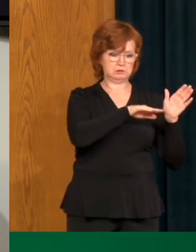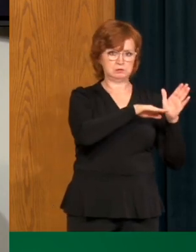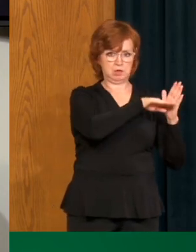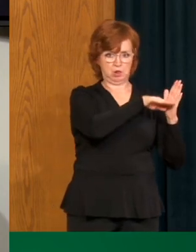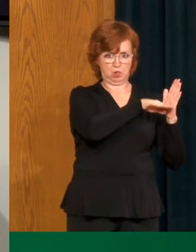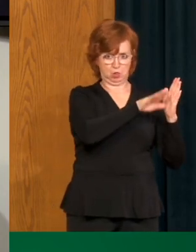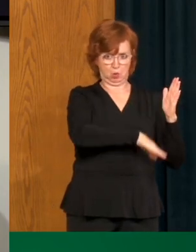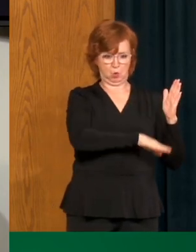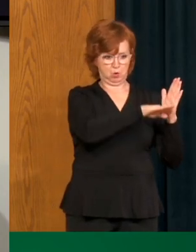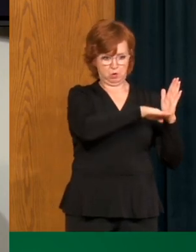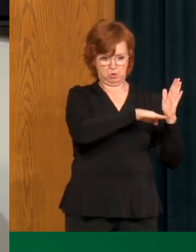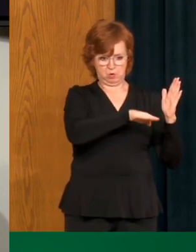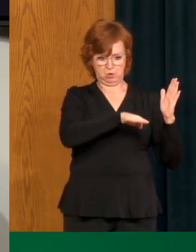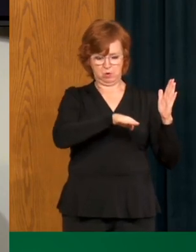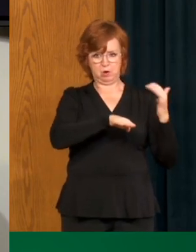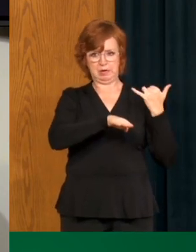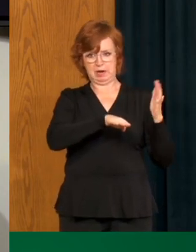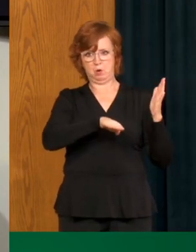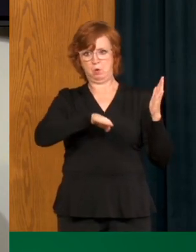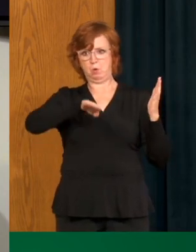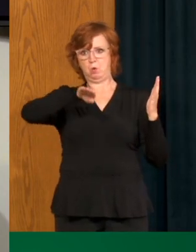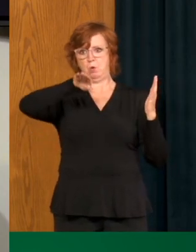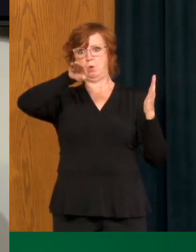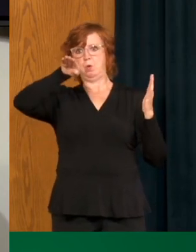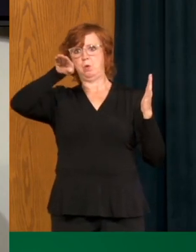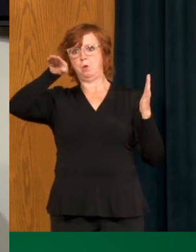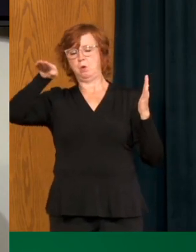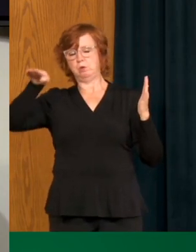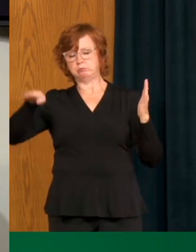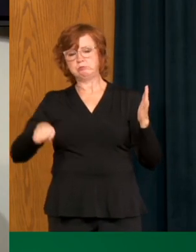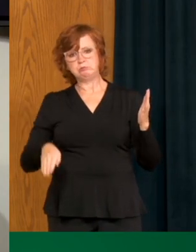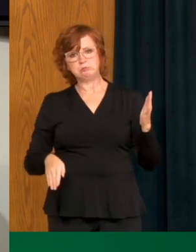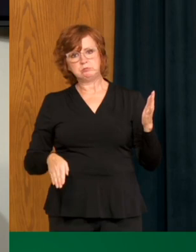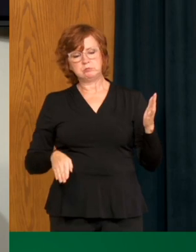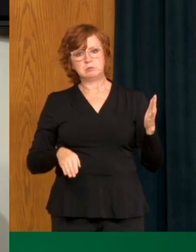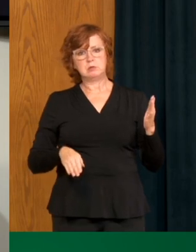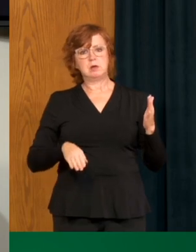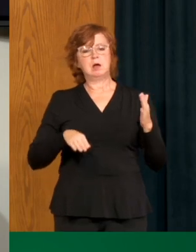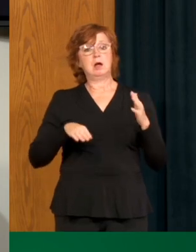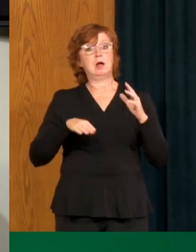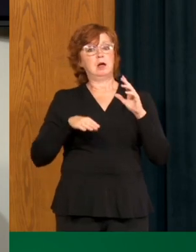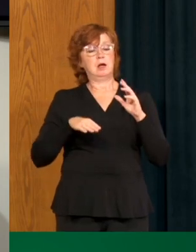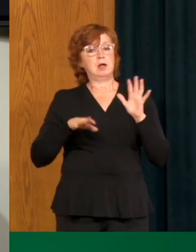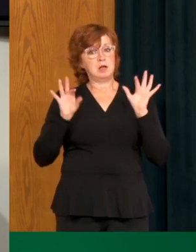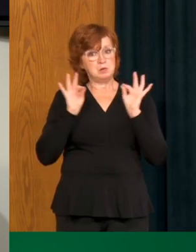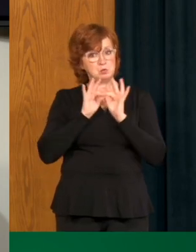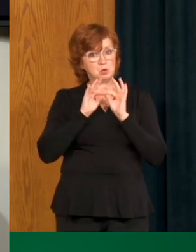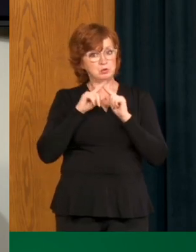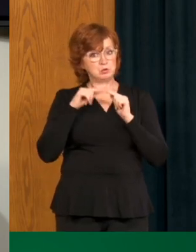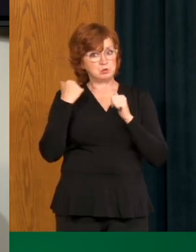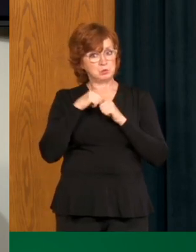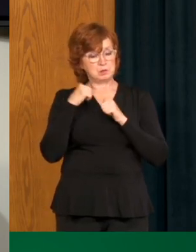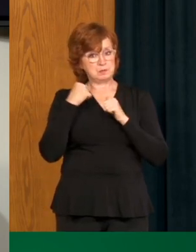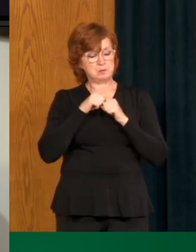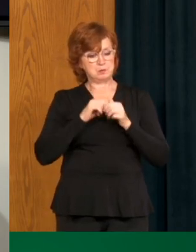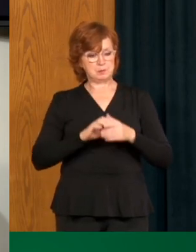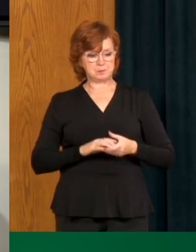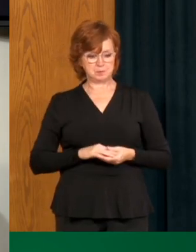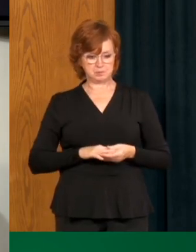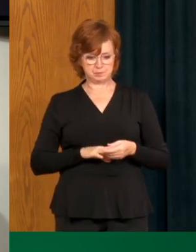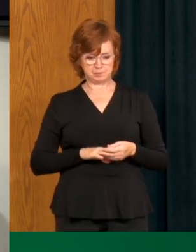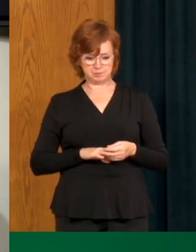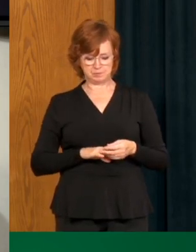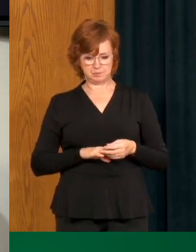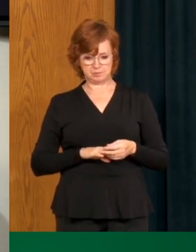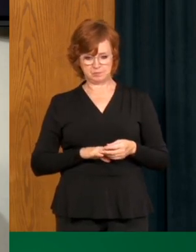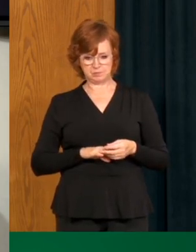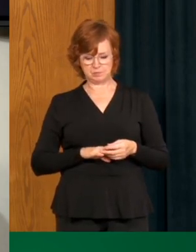increased number of cases, you know, testing is going in the right direction. I do want to emphasise that while it's important for anyone with symptoms